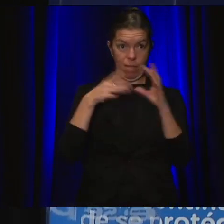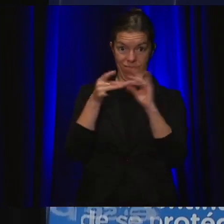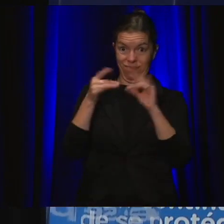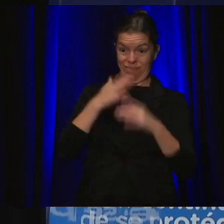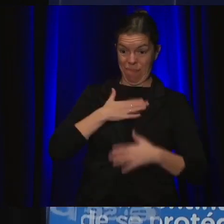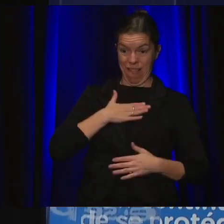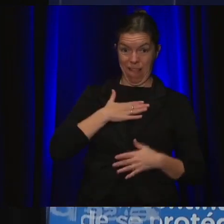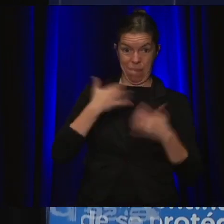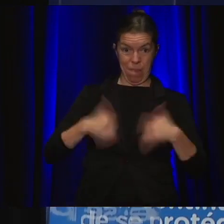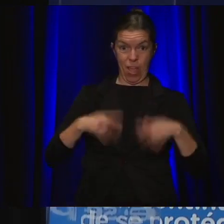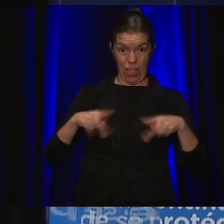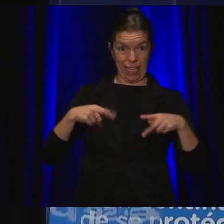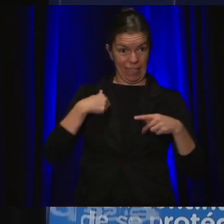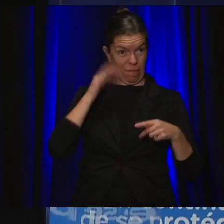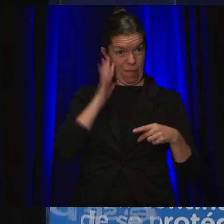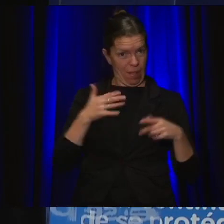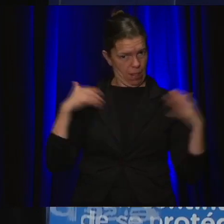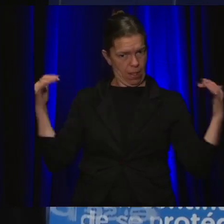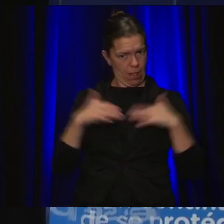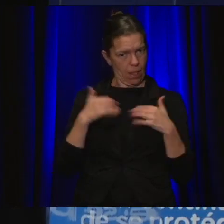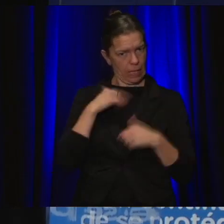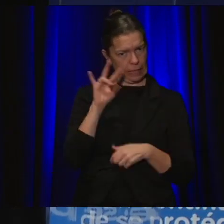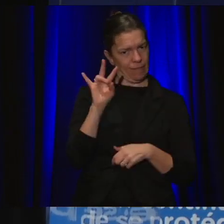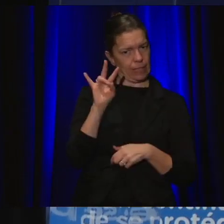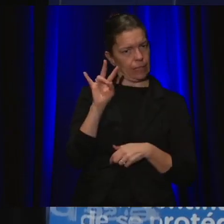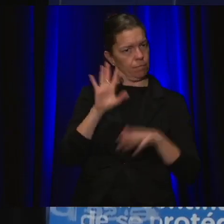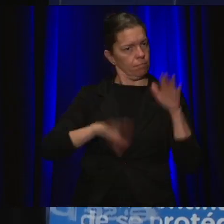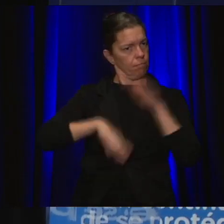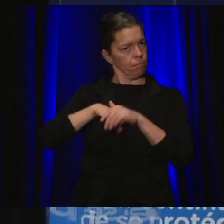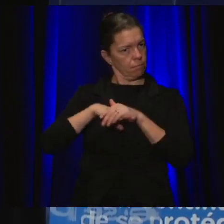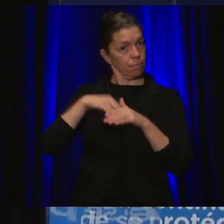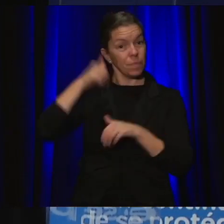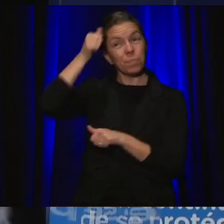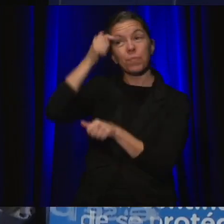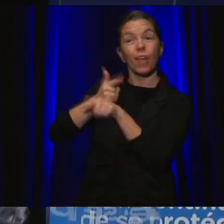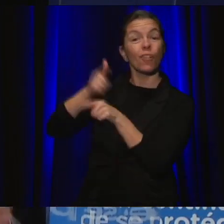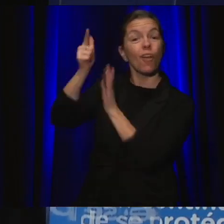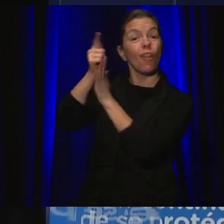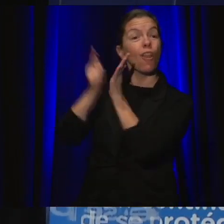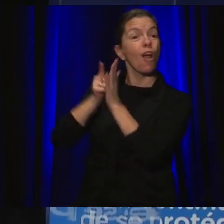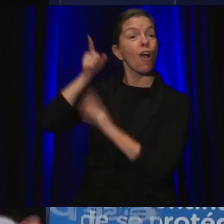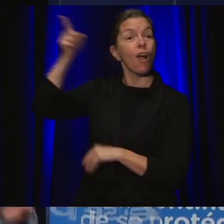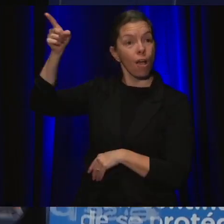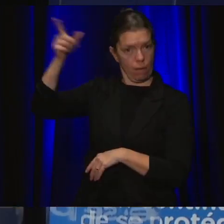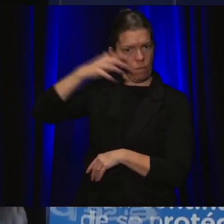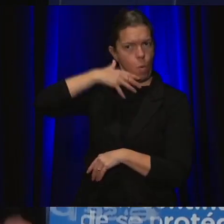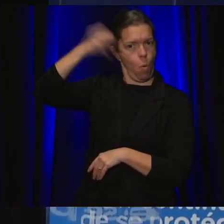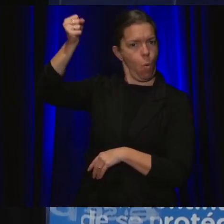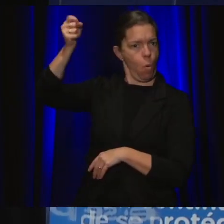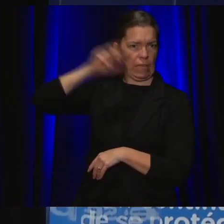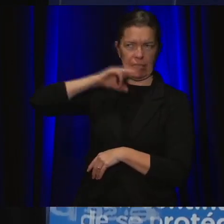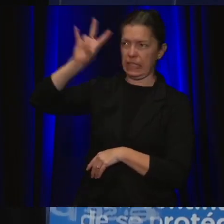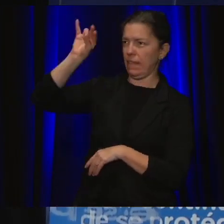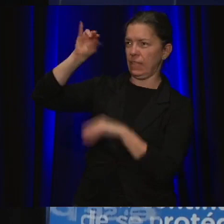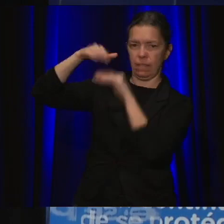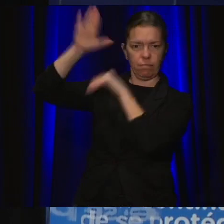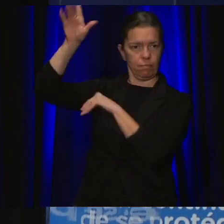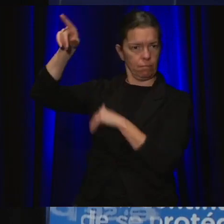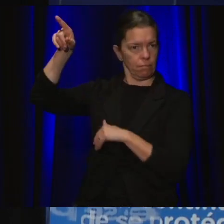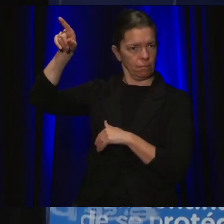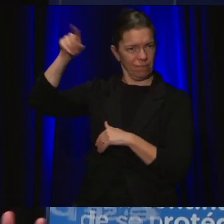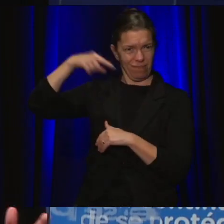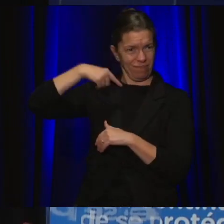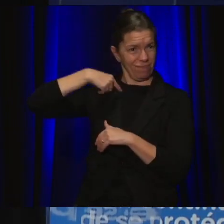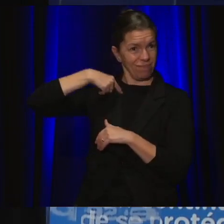I've got a brother-in-law and which are over 70. And I don't want them to get to the intensive care in February